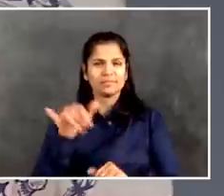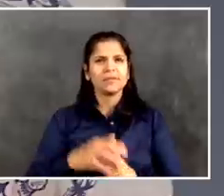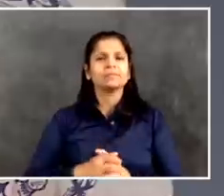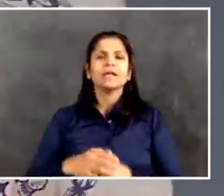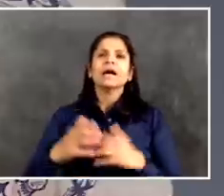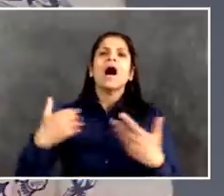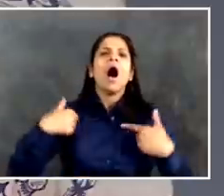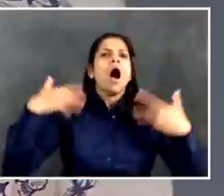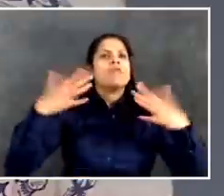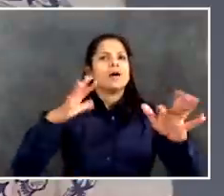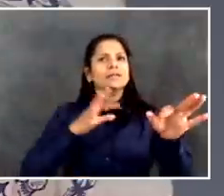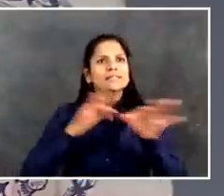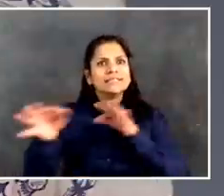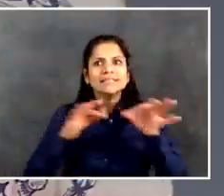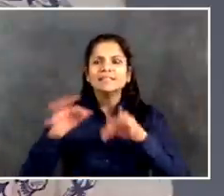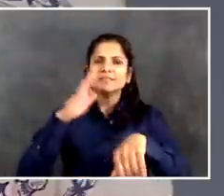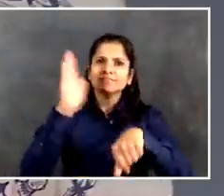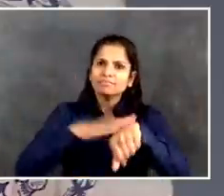want to add anything.